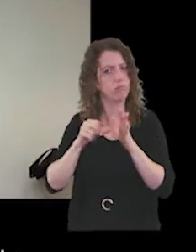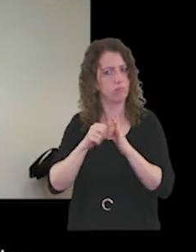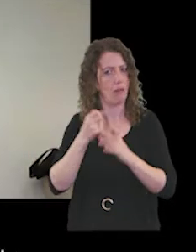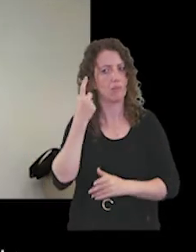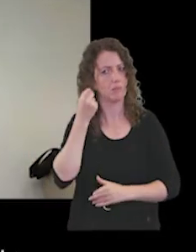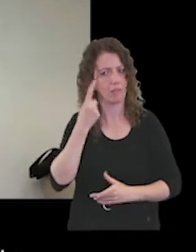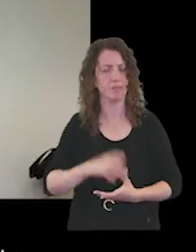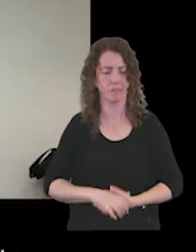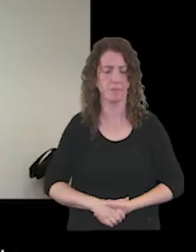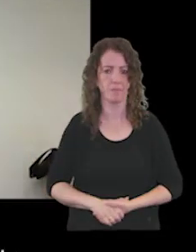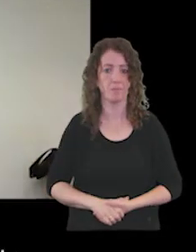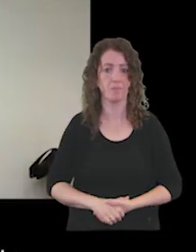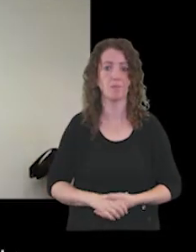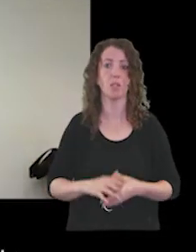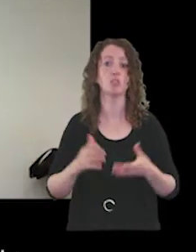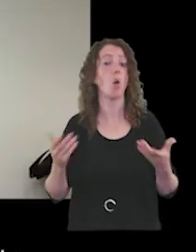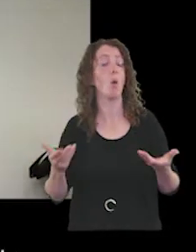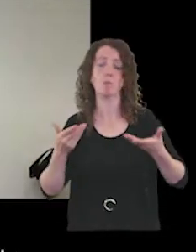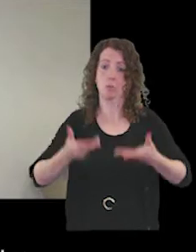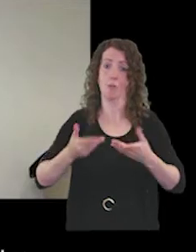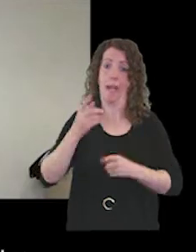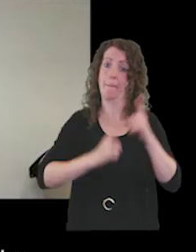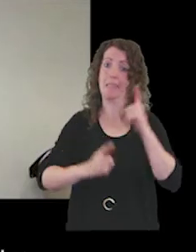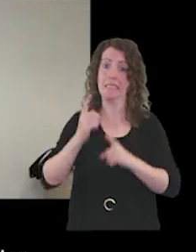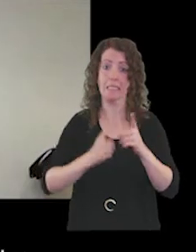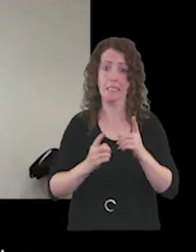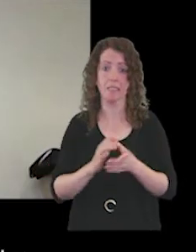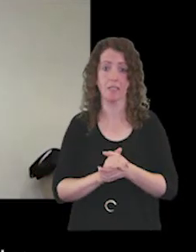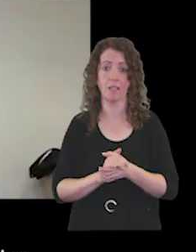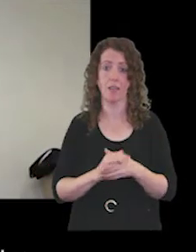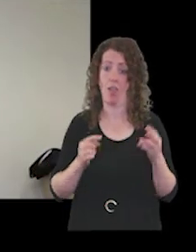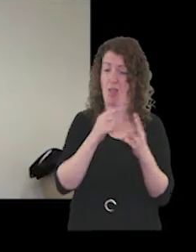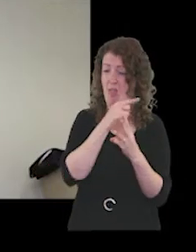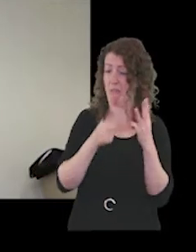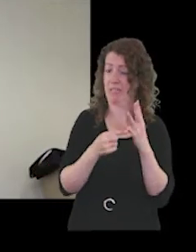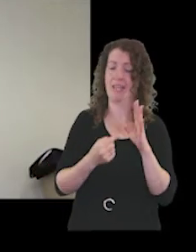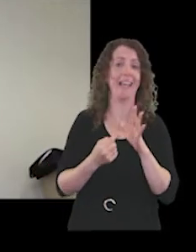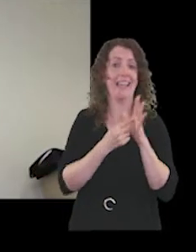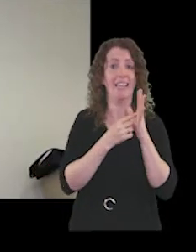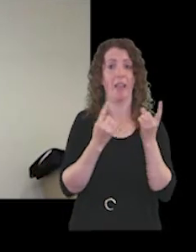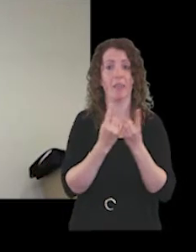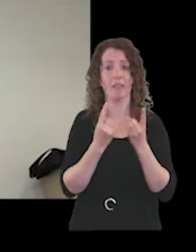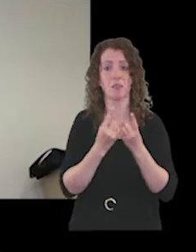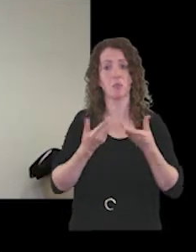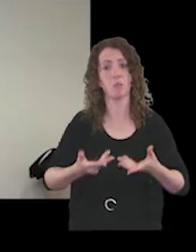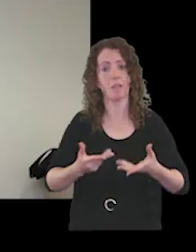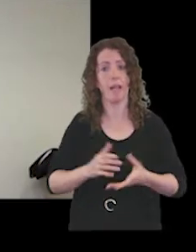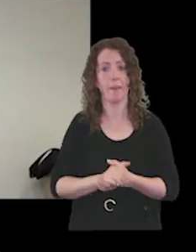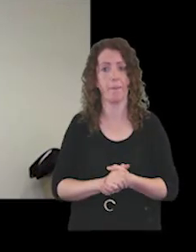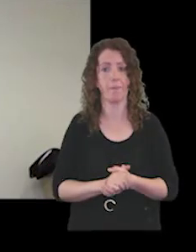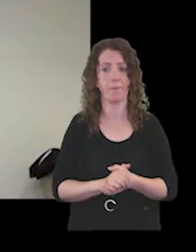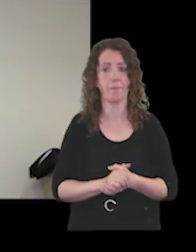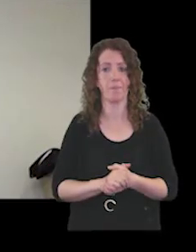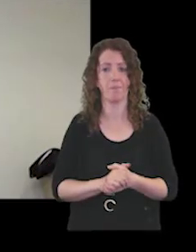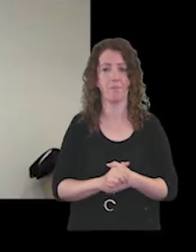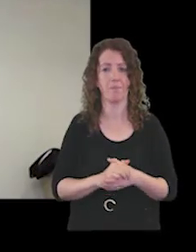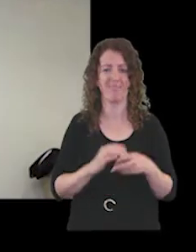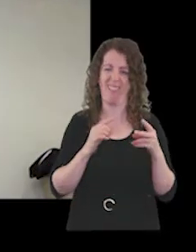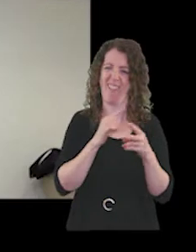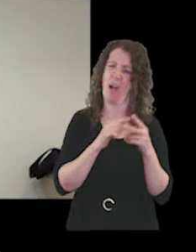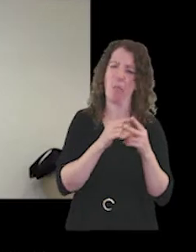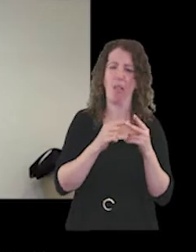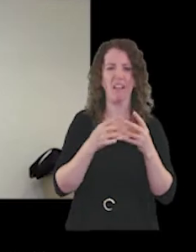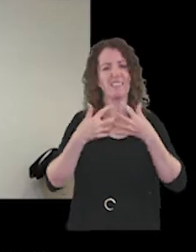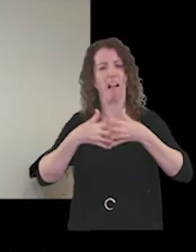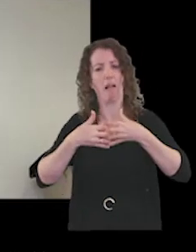So on to today's meeting. There are three key things that we need to do. A couple of them are quite